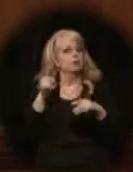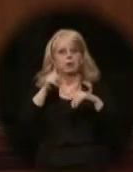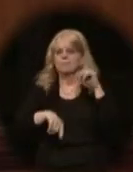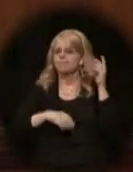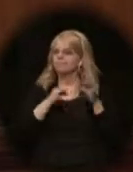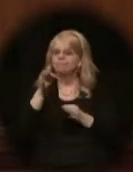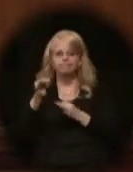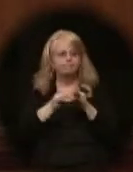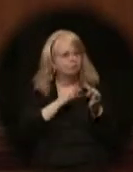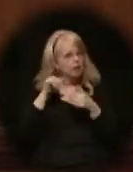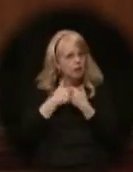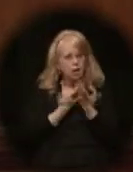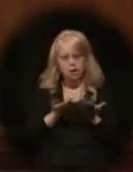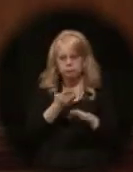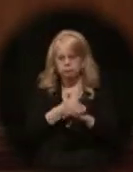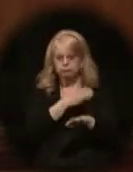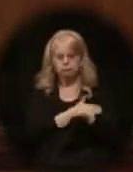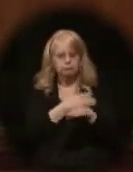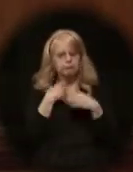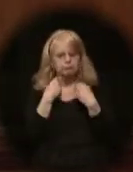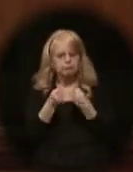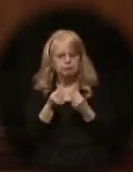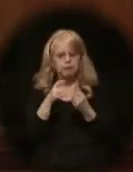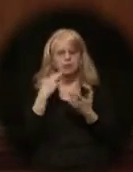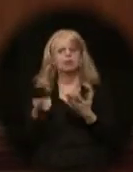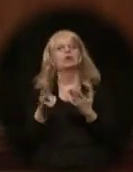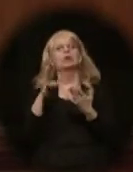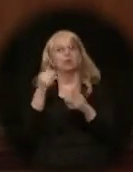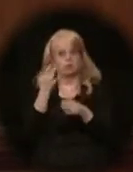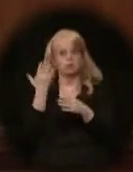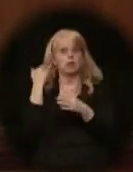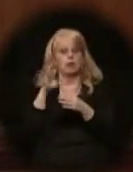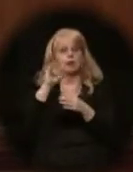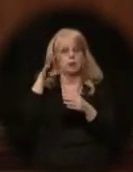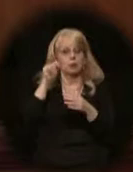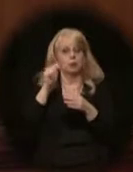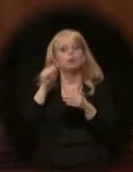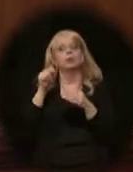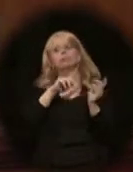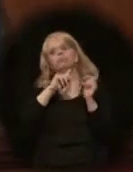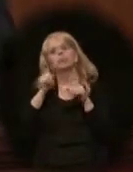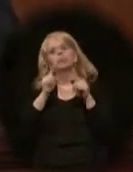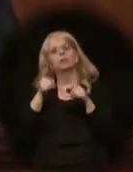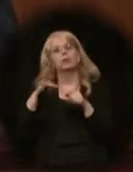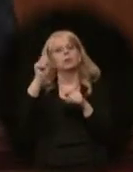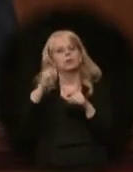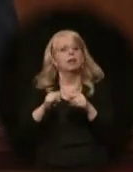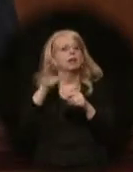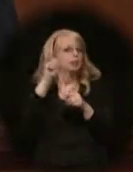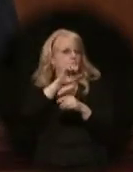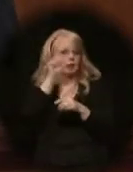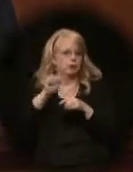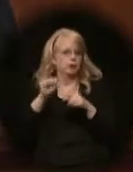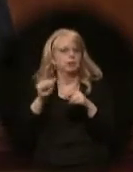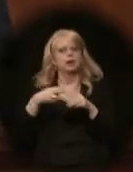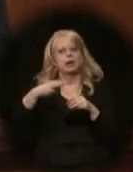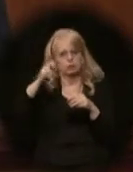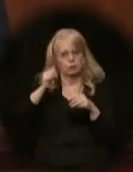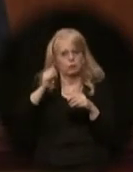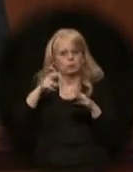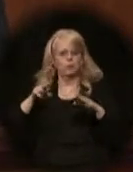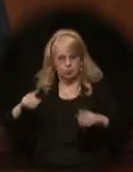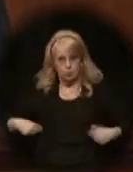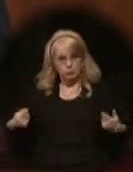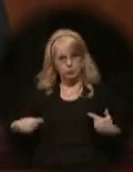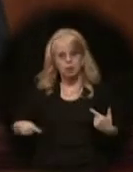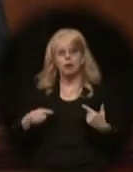his recovery. Last October, he rolled into South Anchorage High School in his wheelchair where students welcomed him back.